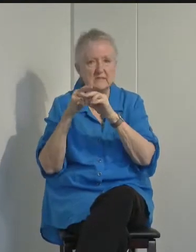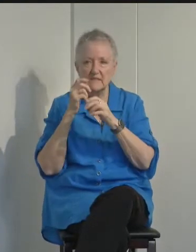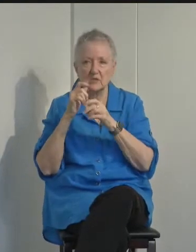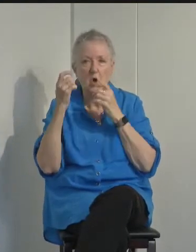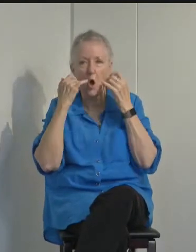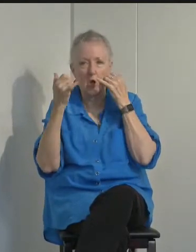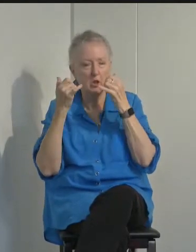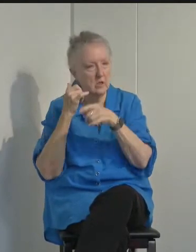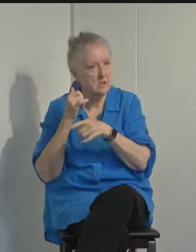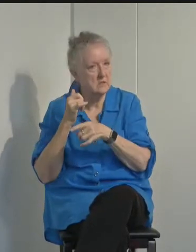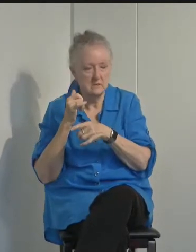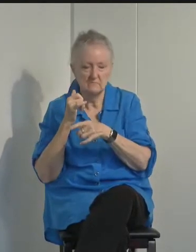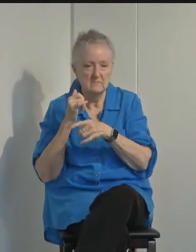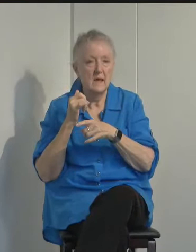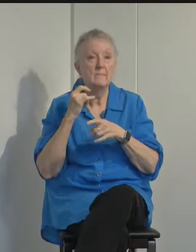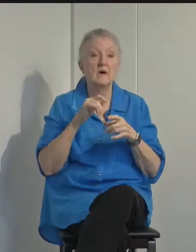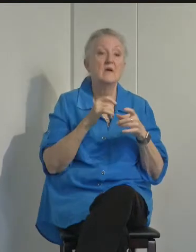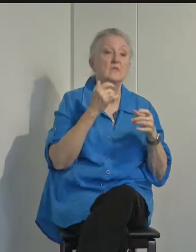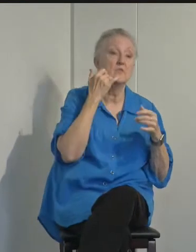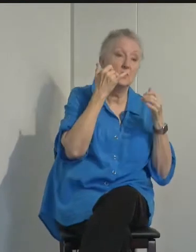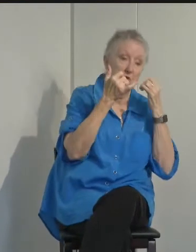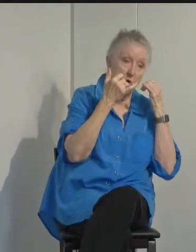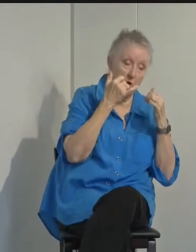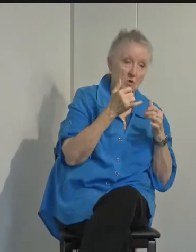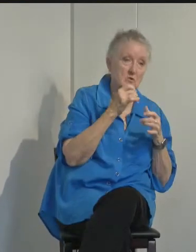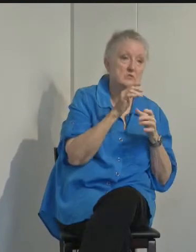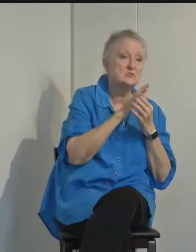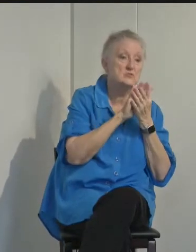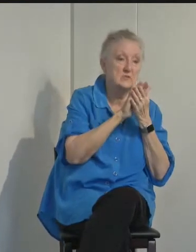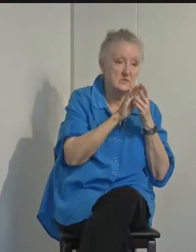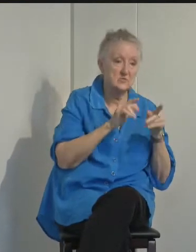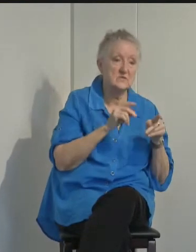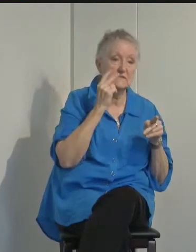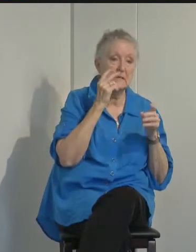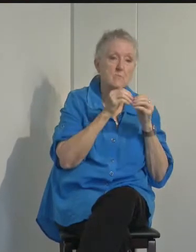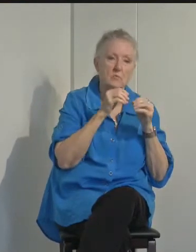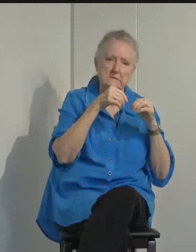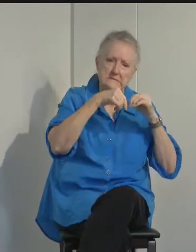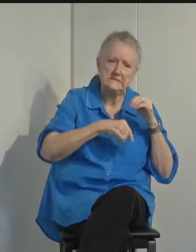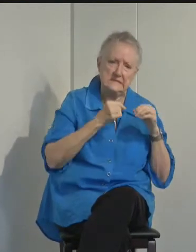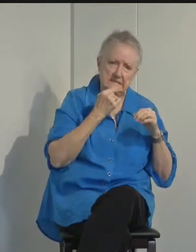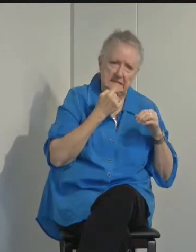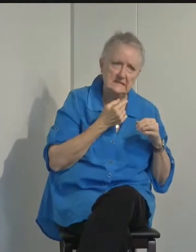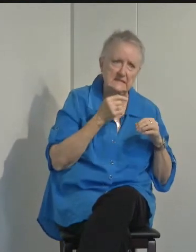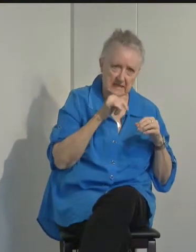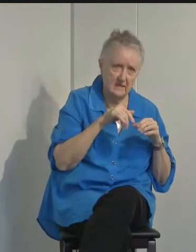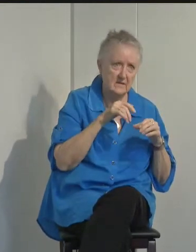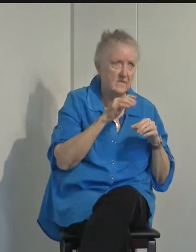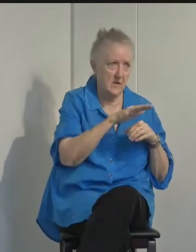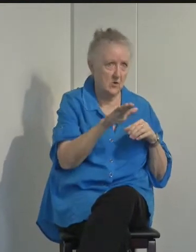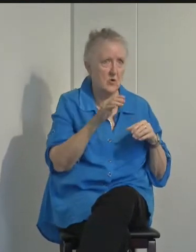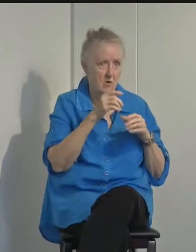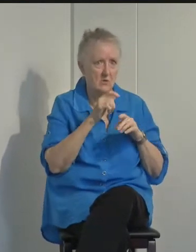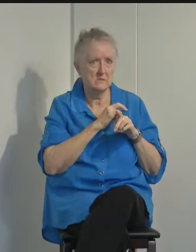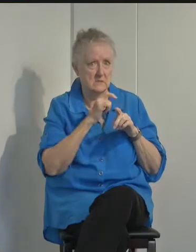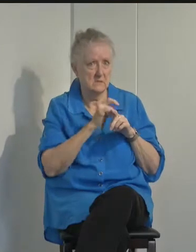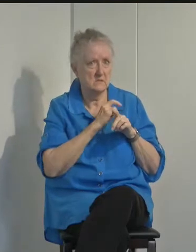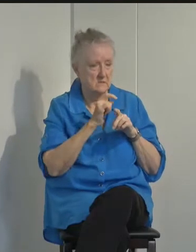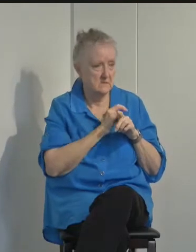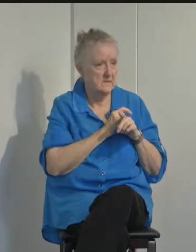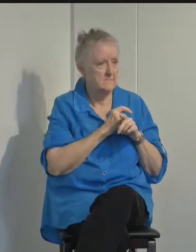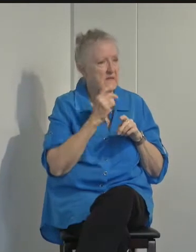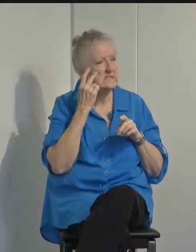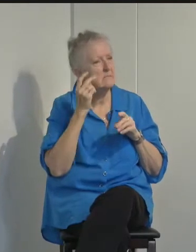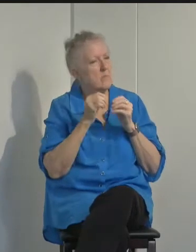call screeners on the line will tell you that they have seen a greater intensity overall in the calls. They have seen more calls from